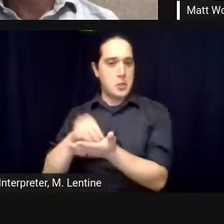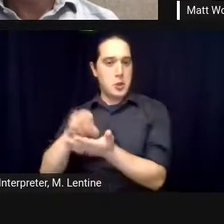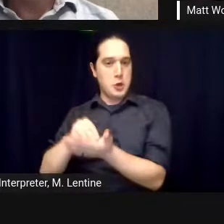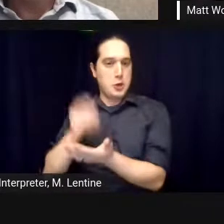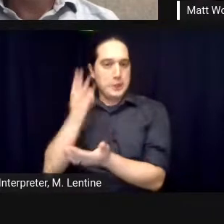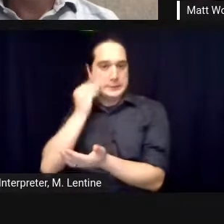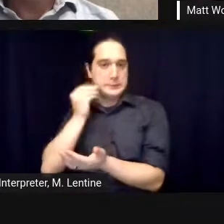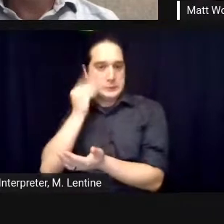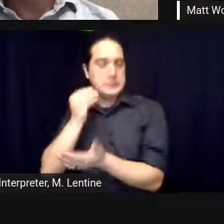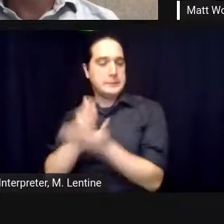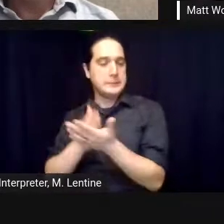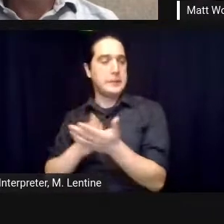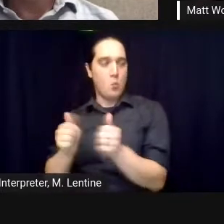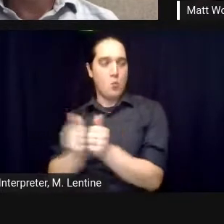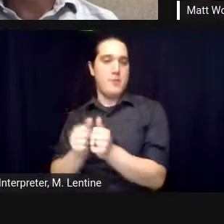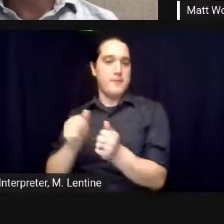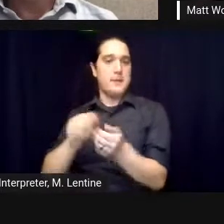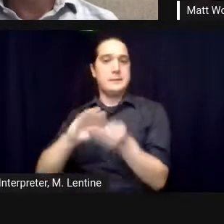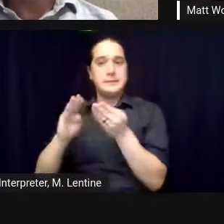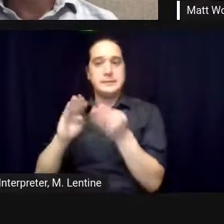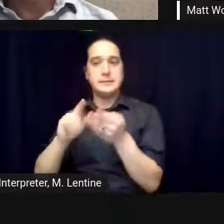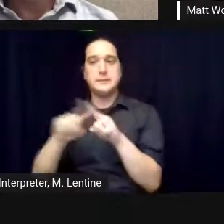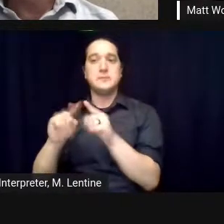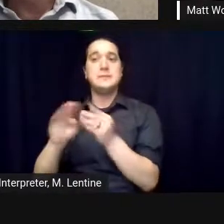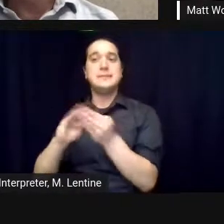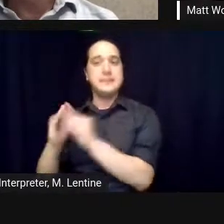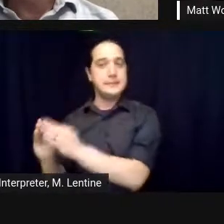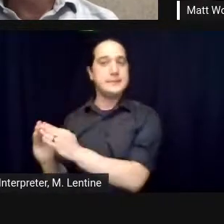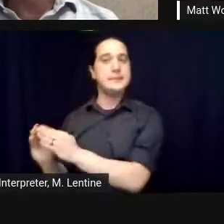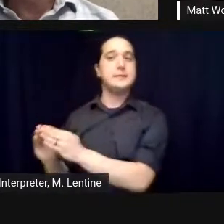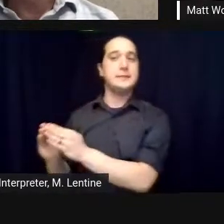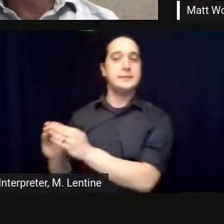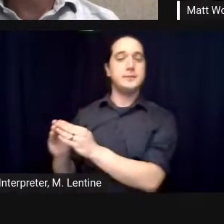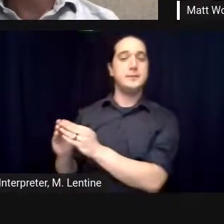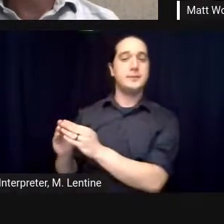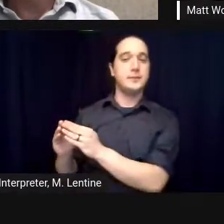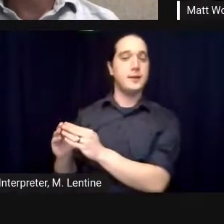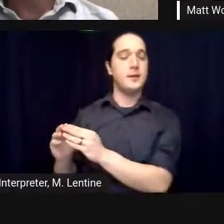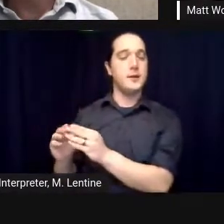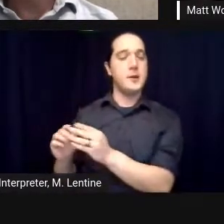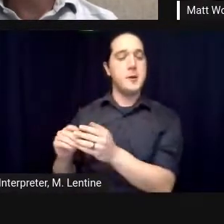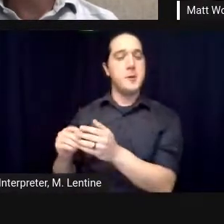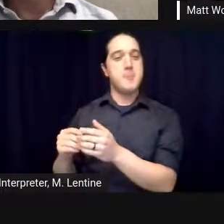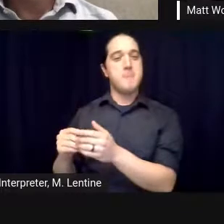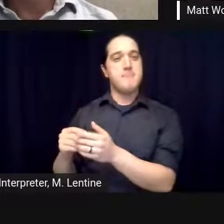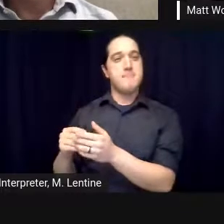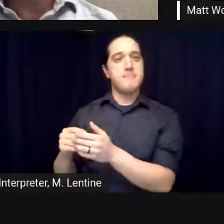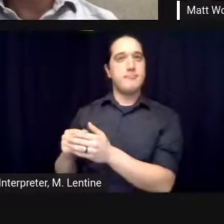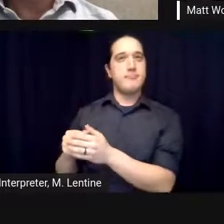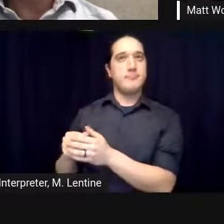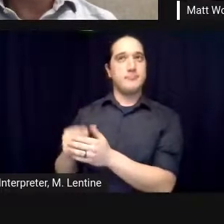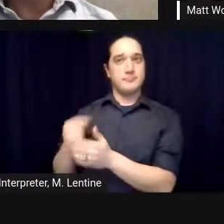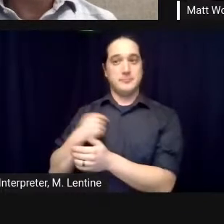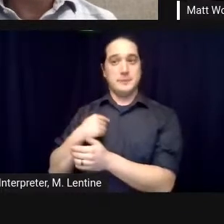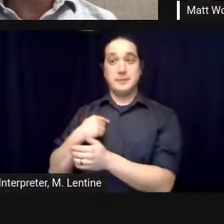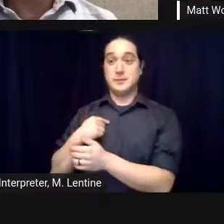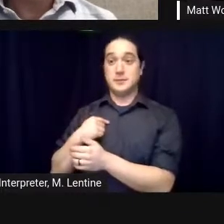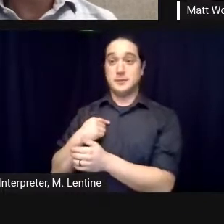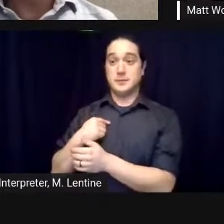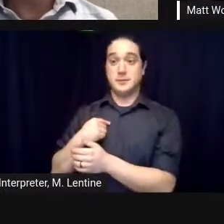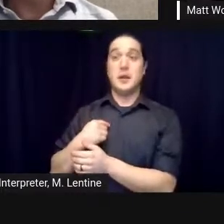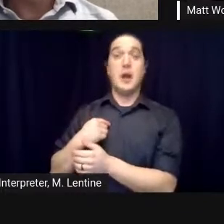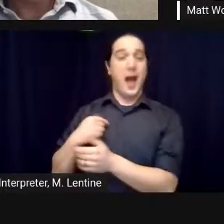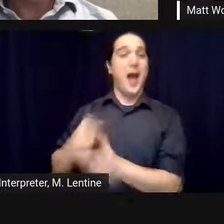and there was a racetrack that i used to rent dump trucks and i used to bring over this precious horse manure